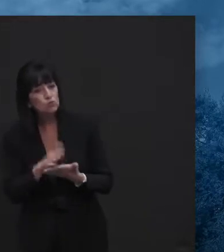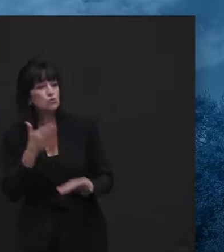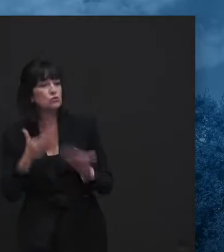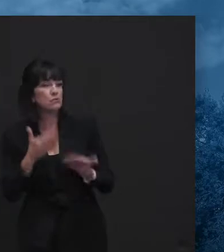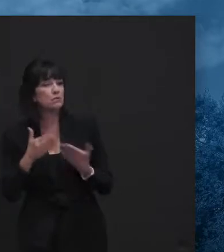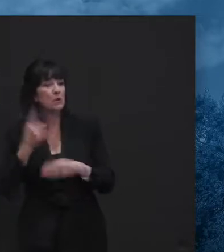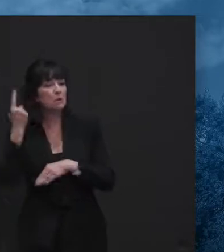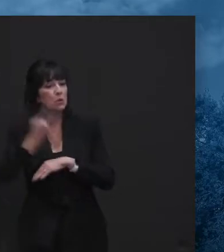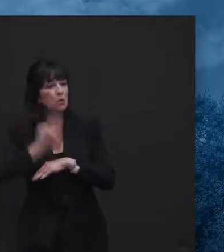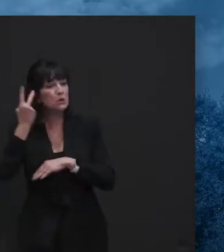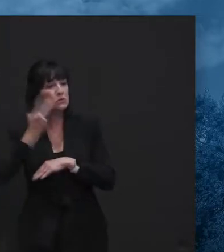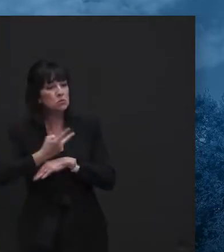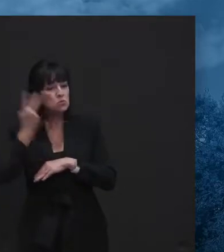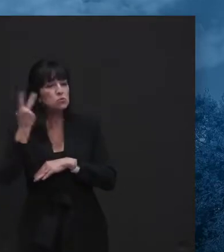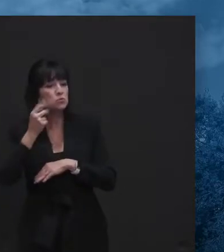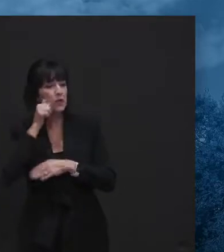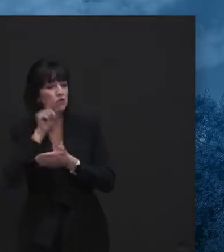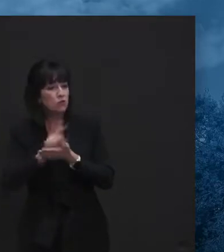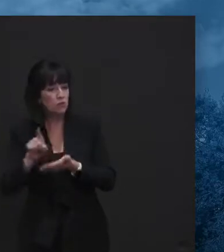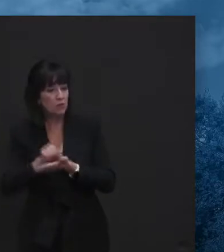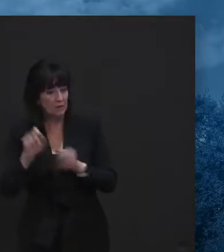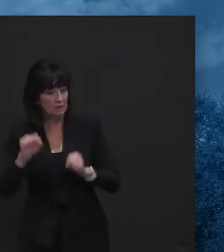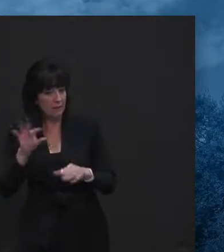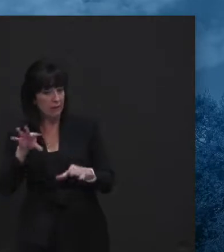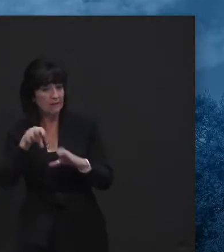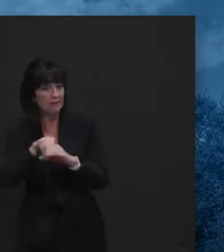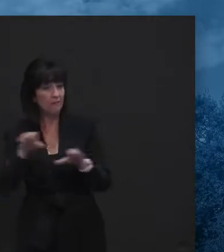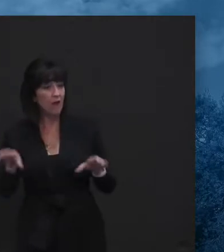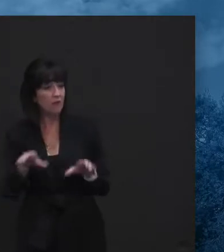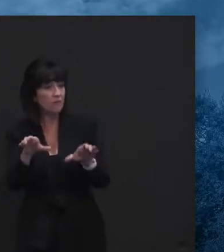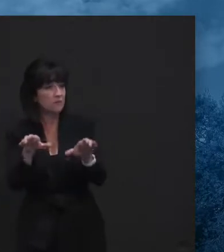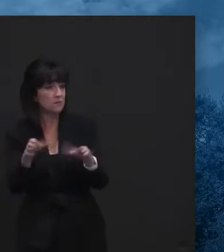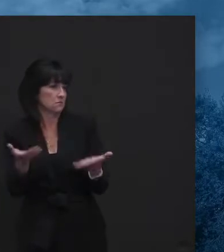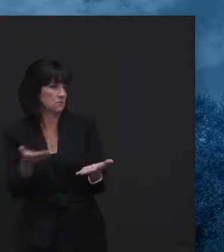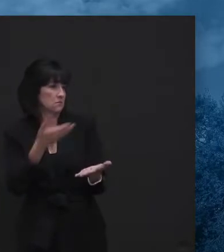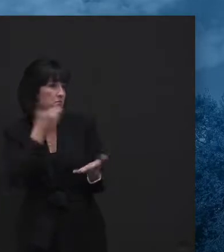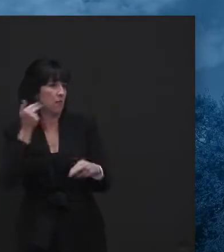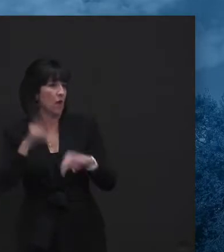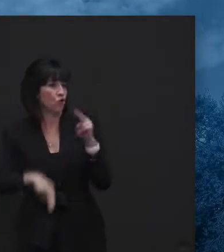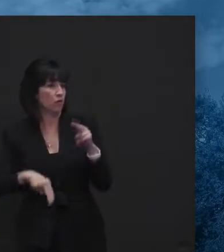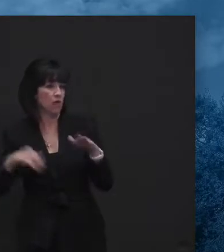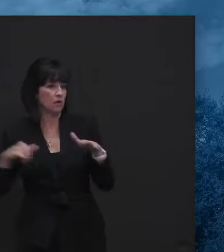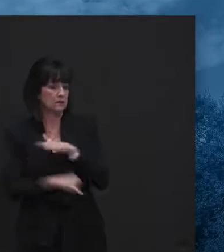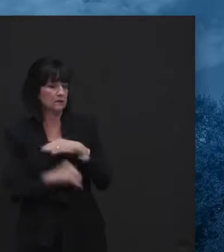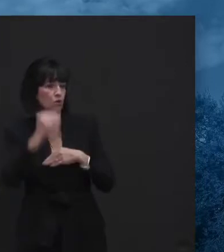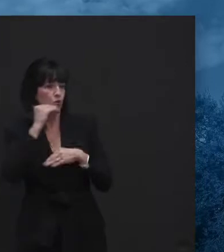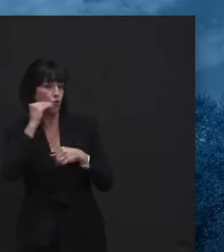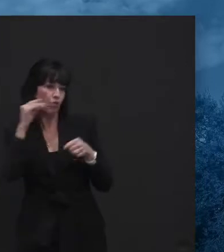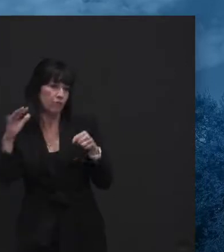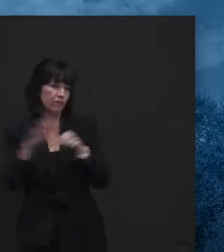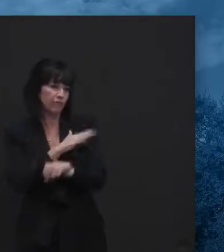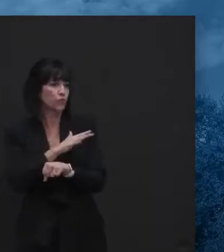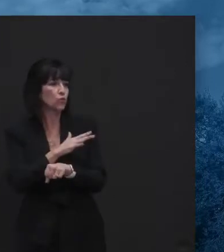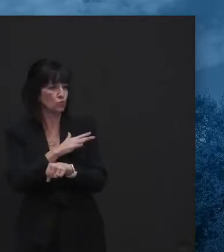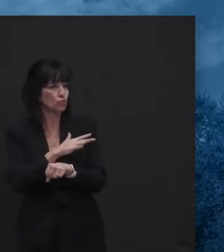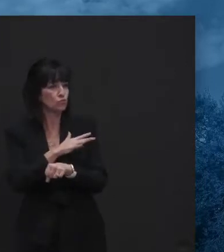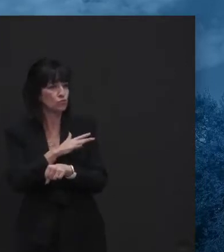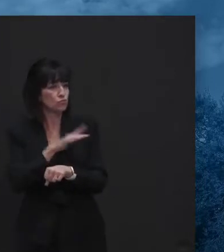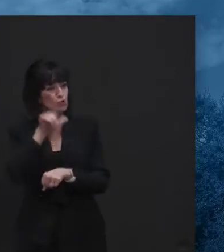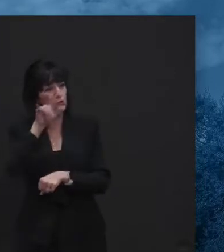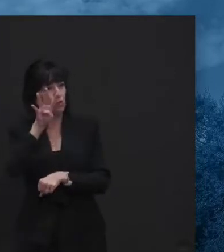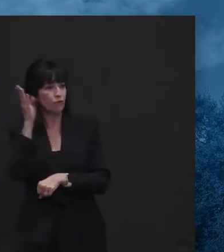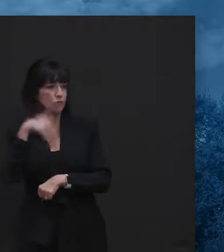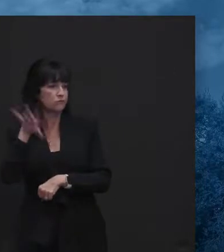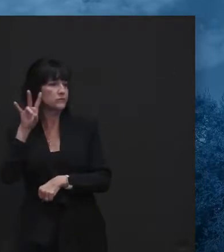couple of days a week and is able to be involved in this activity, that's way better than sitting at home all the time, um,